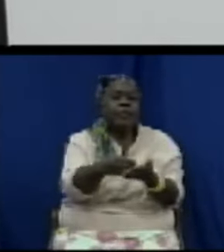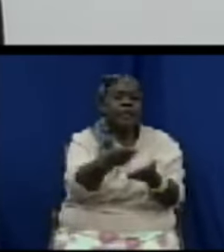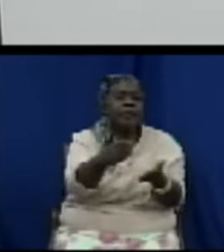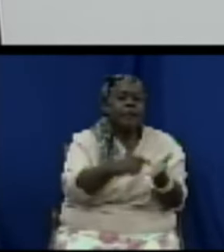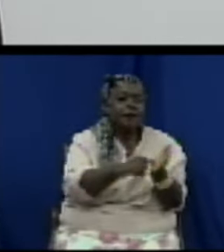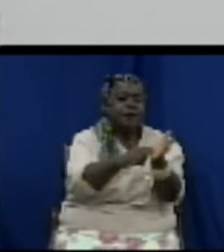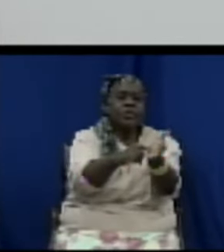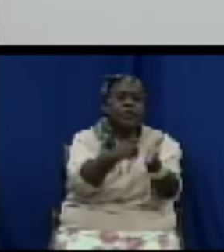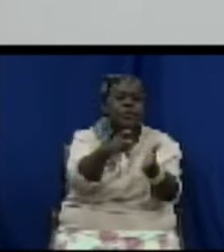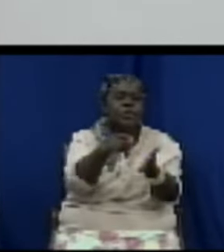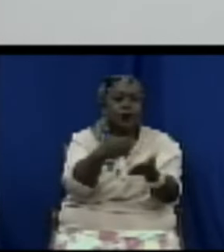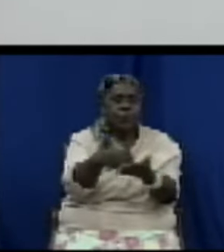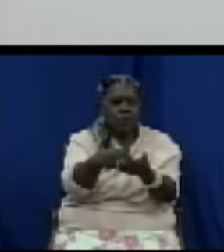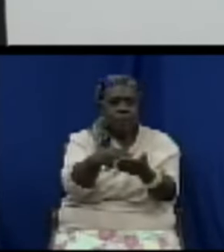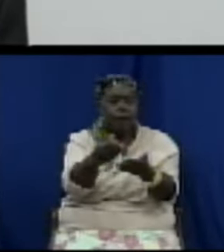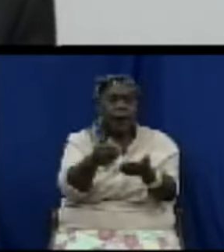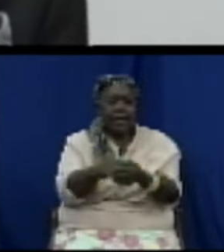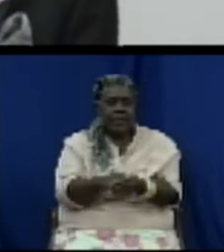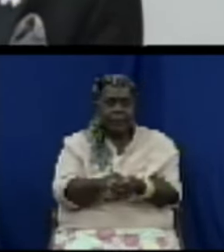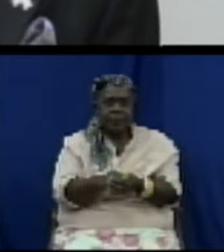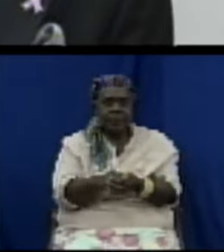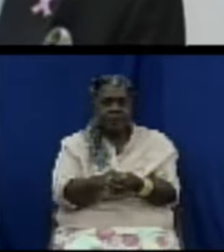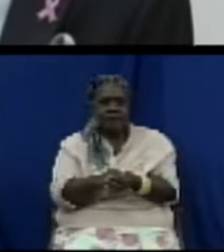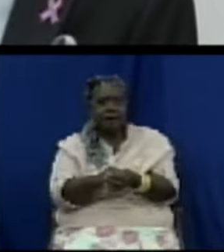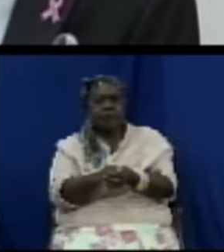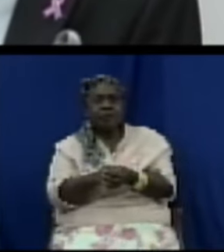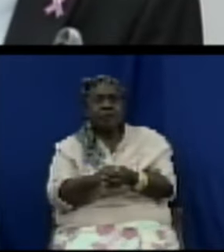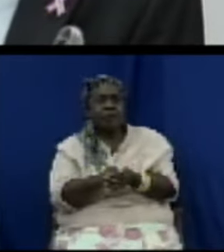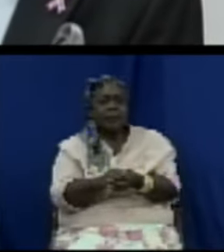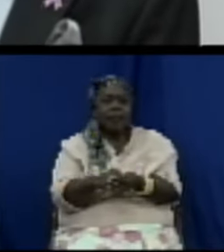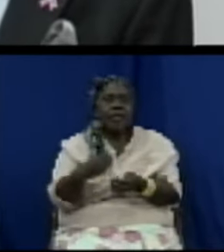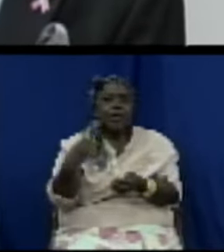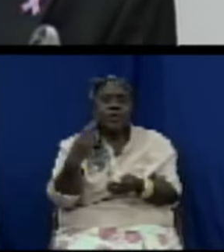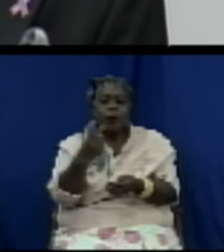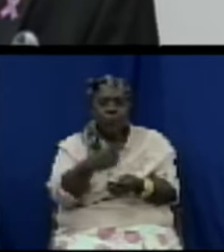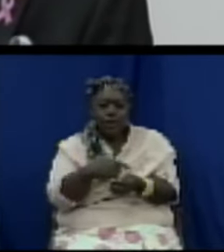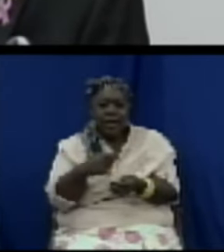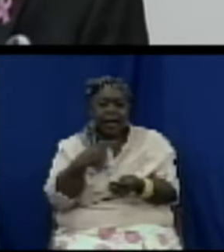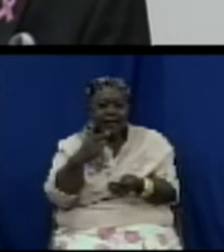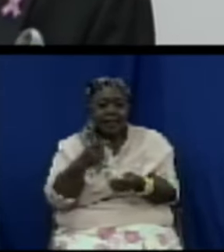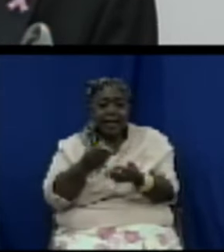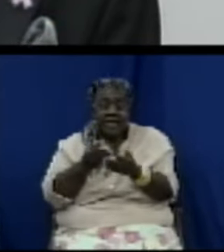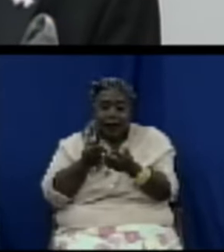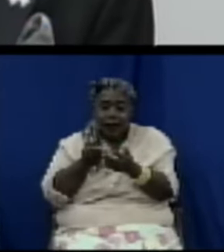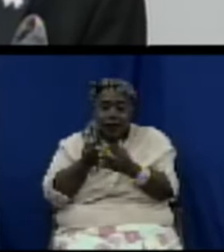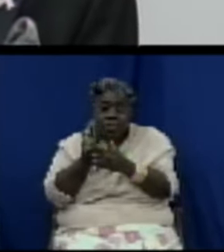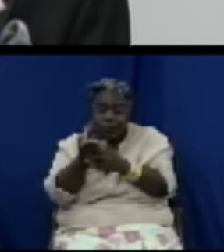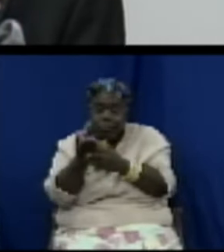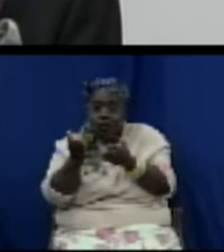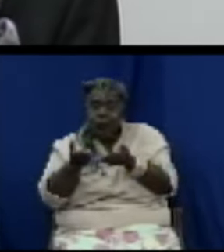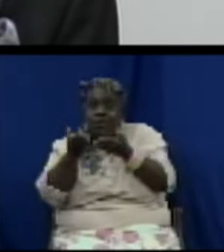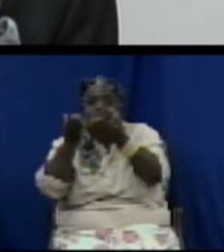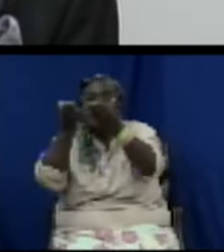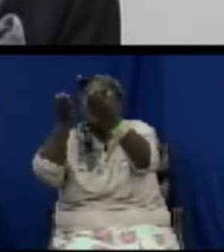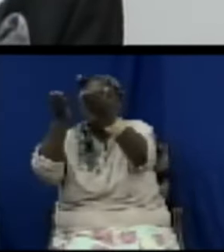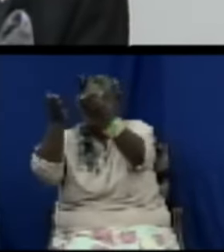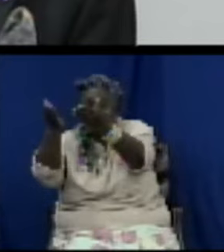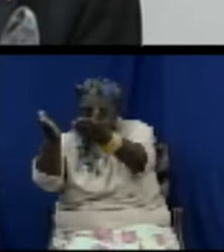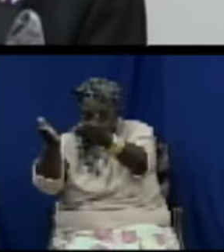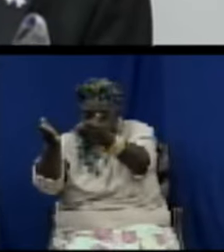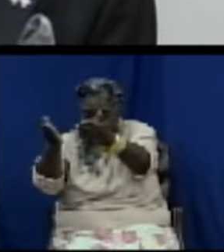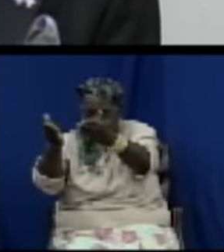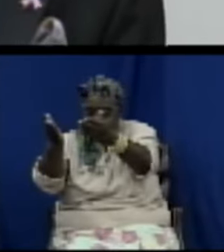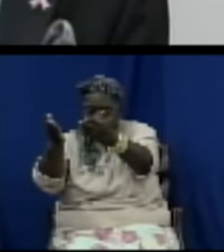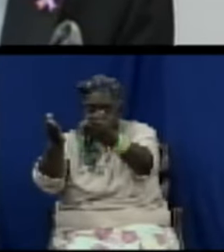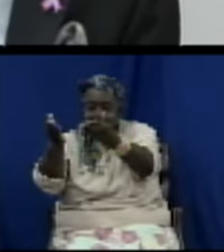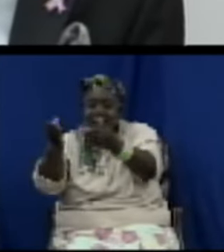you know how many people do that and we are saying that when there is reason for the